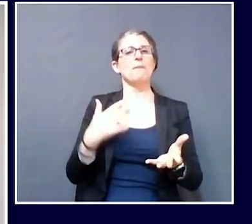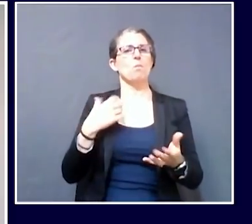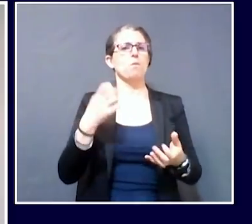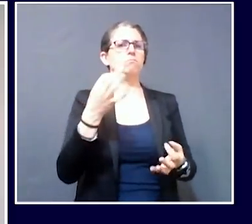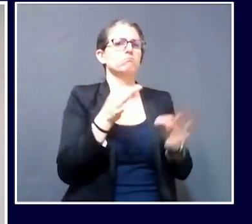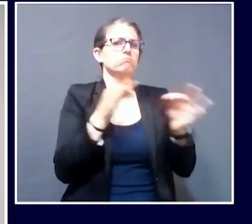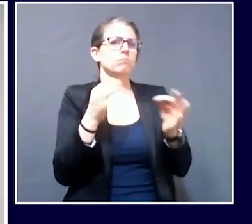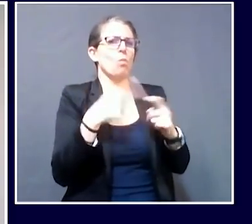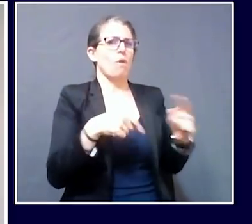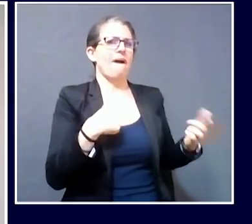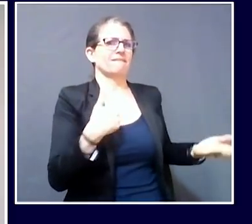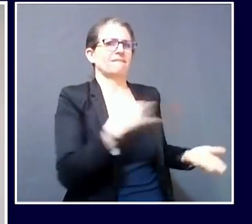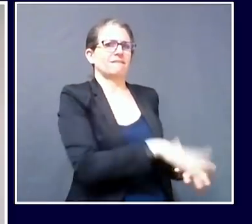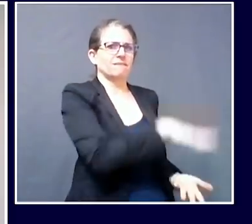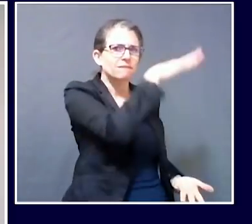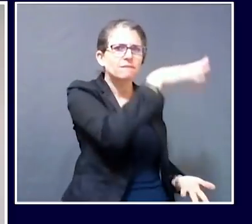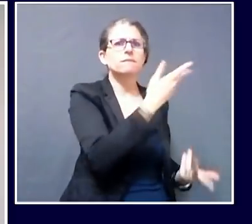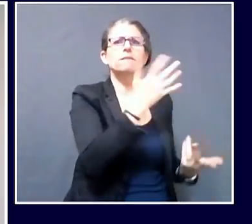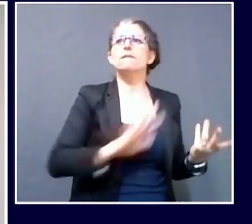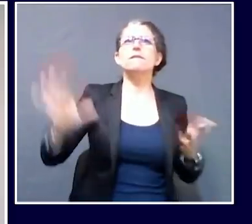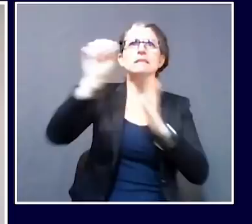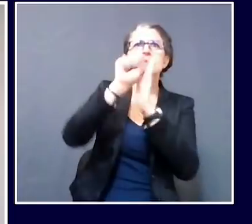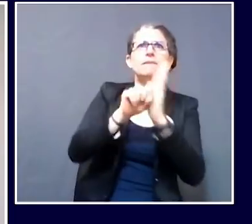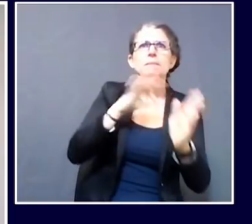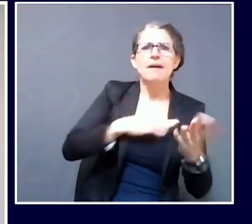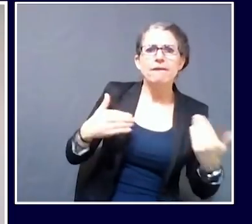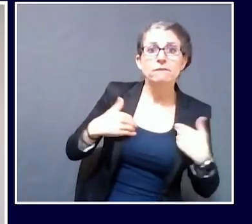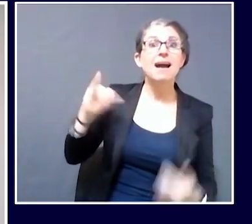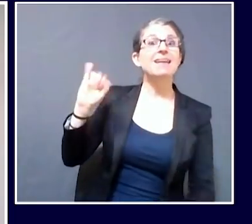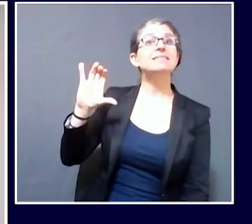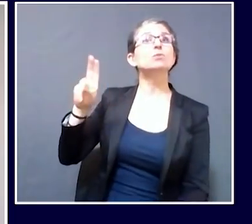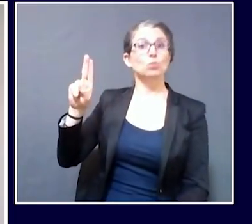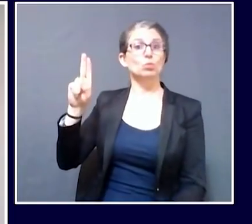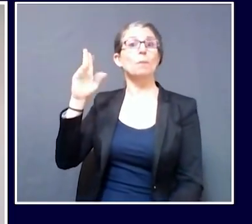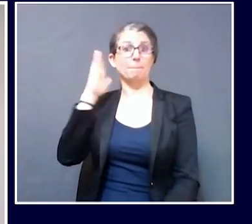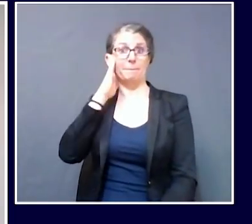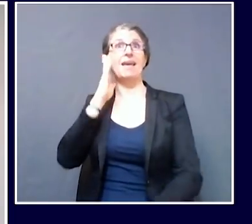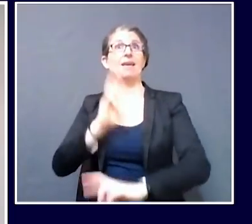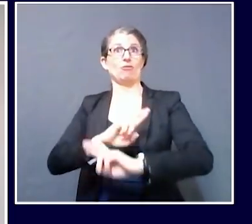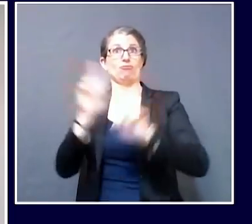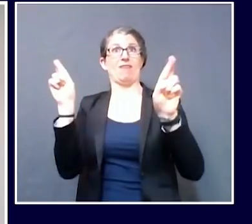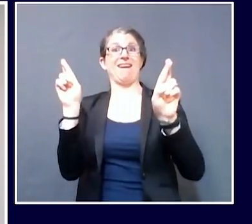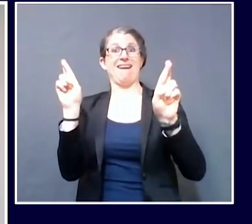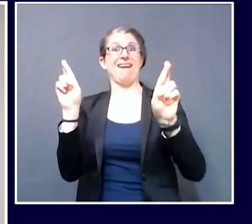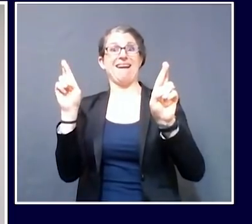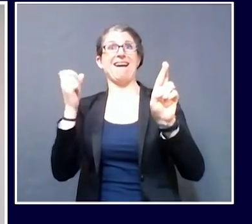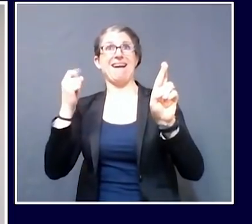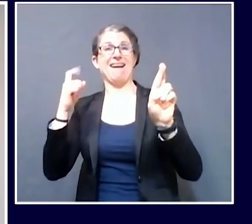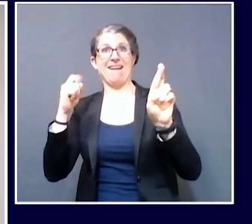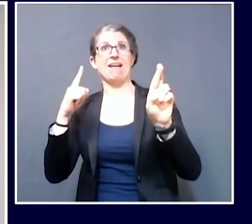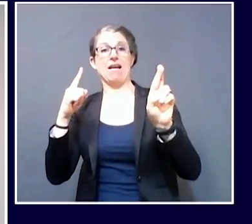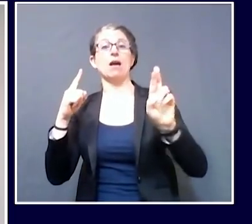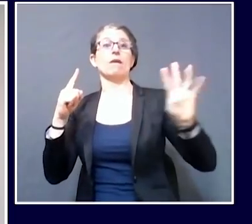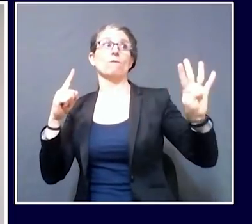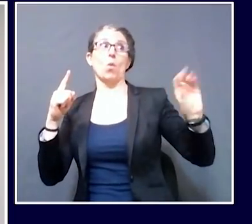are 402 ICU beds in total.